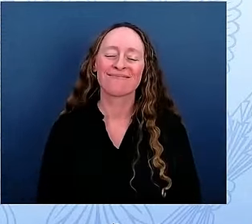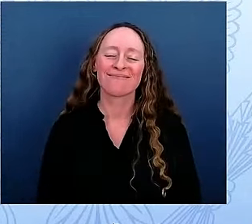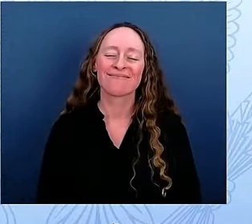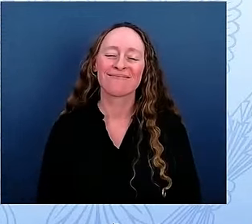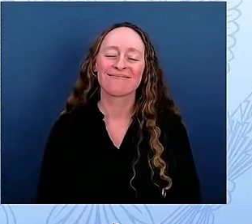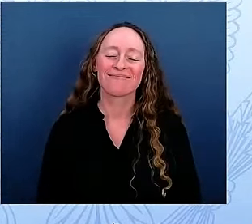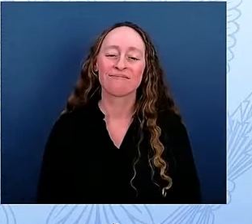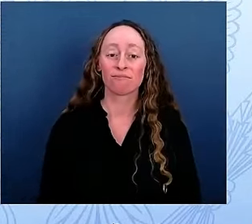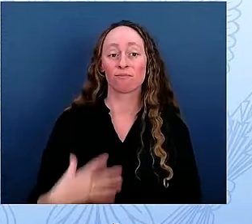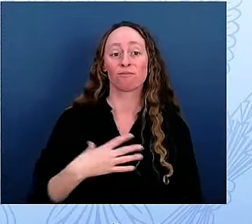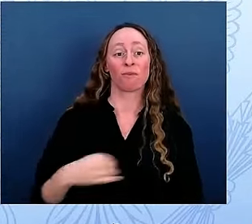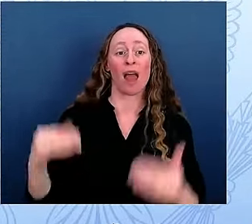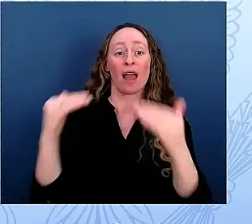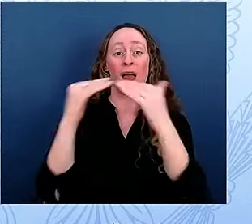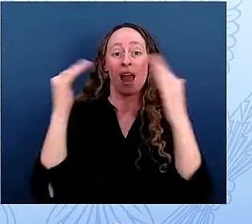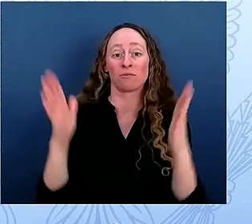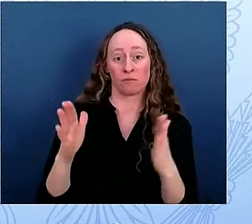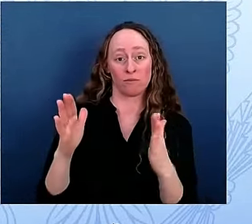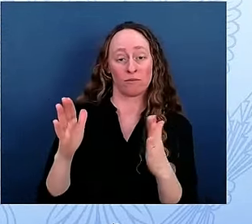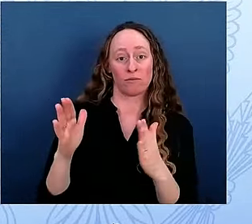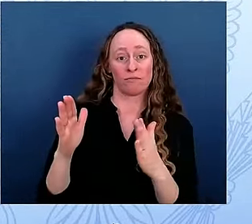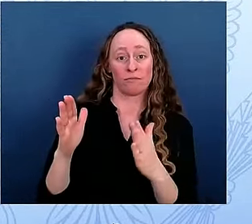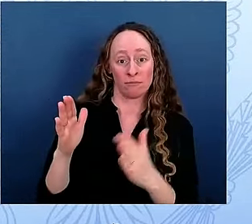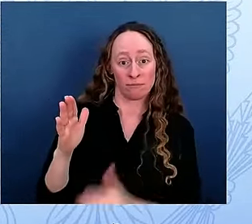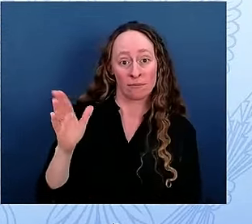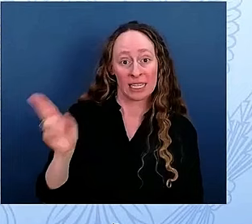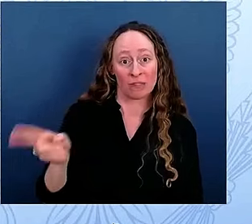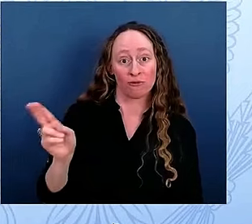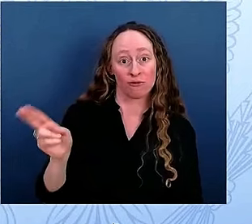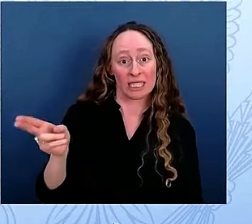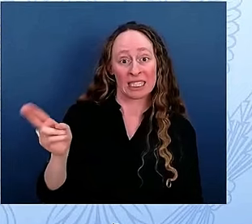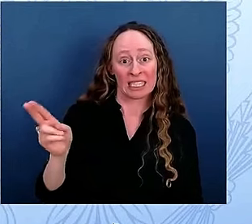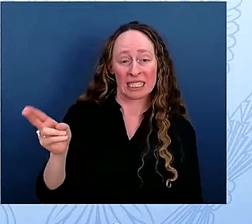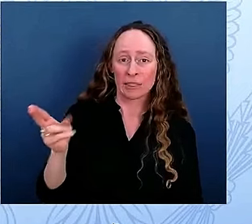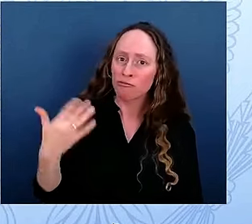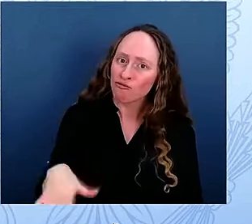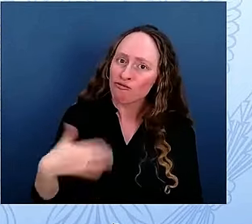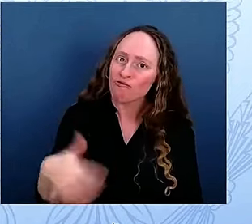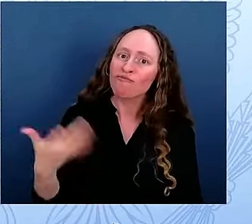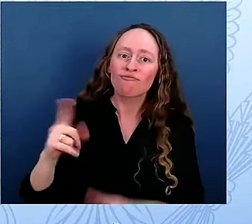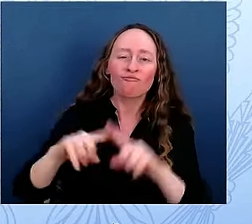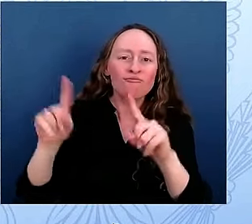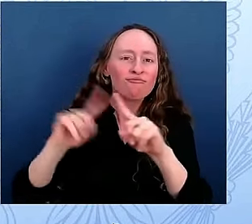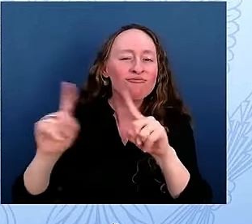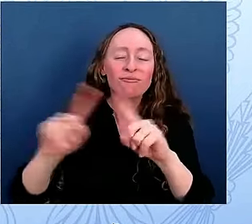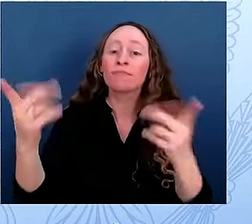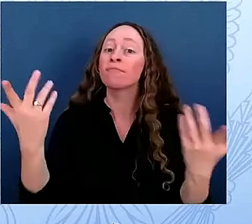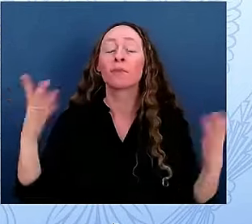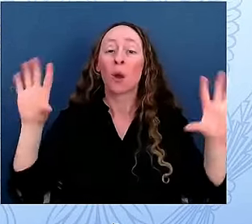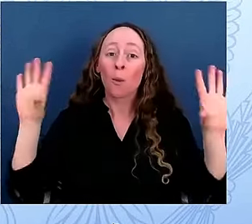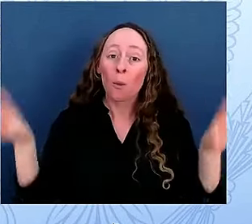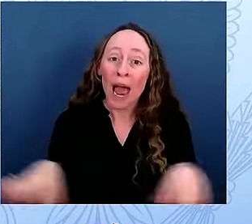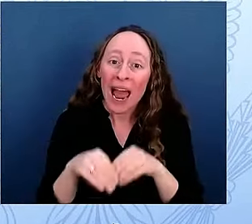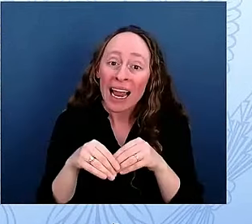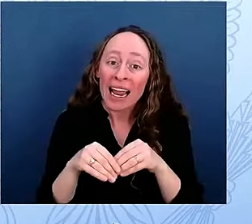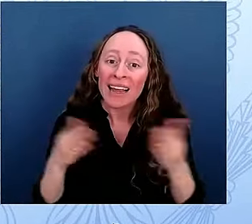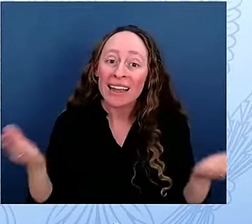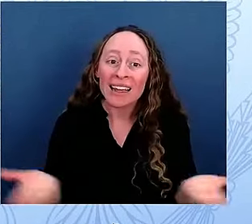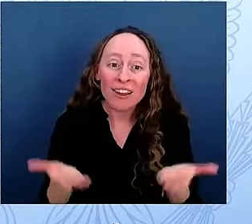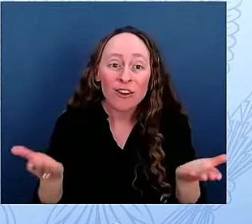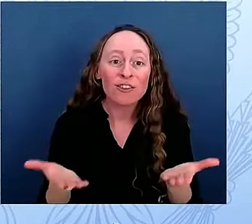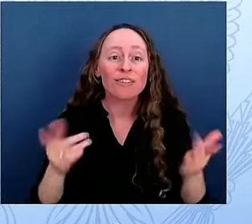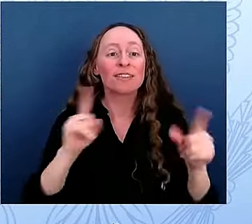moments of great joy, such as the weddings that have been held in this very special Rose Garden. But there are also very challenging